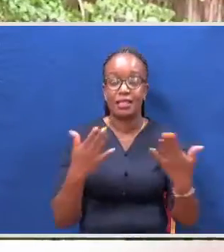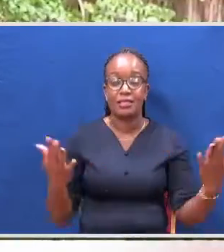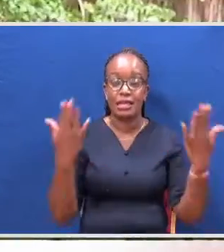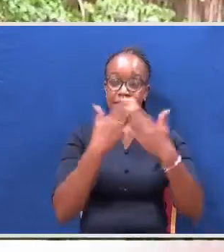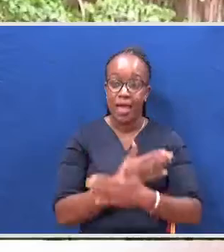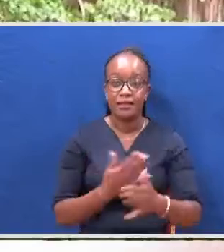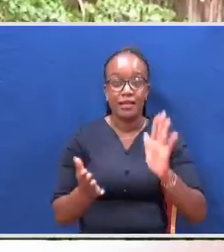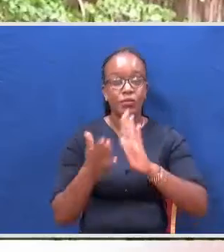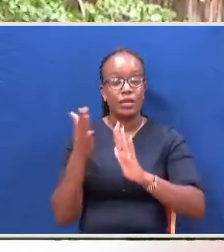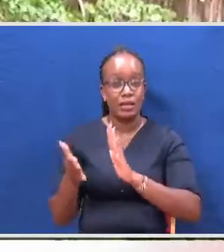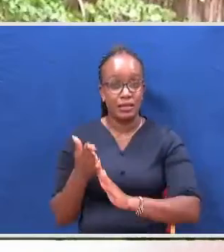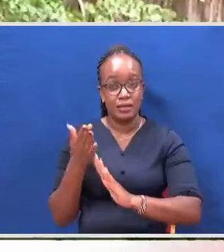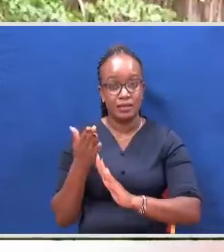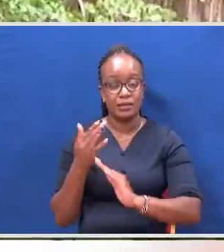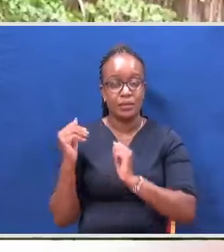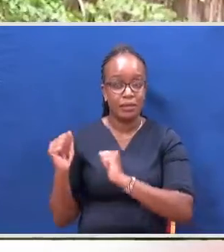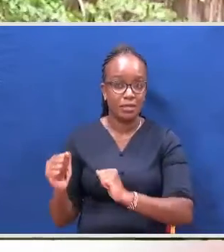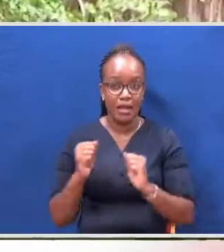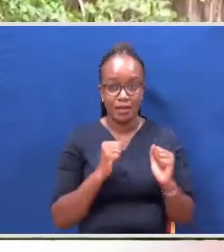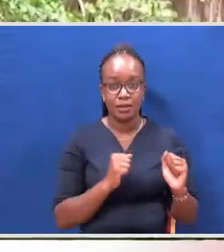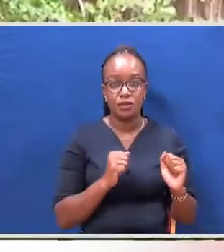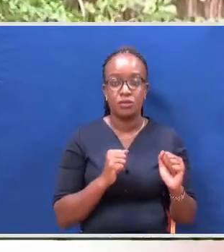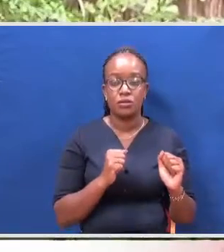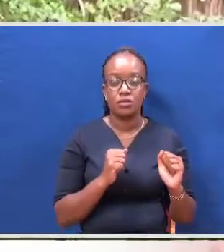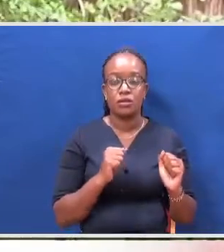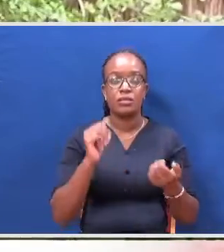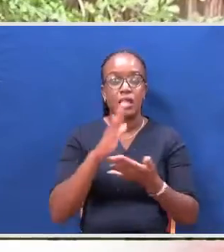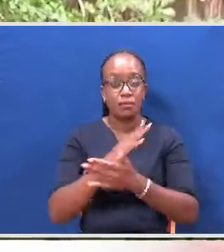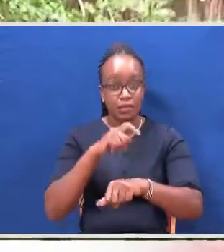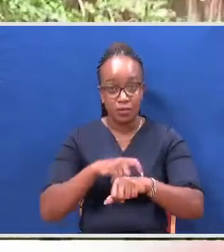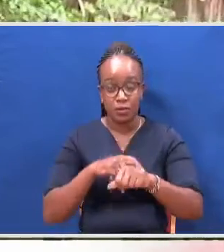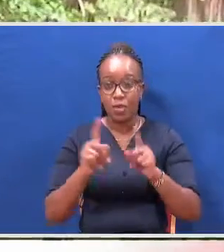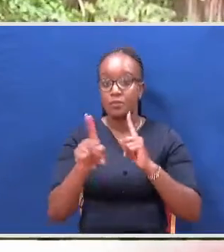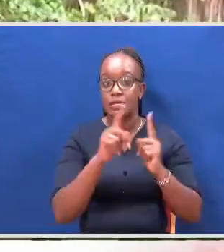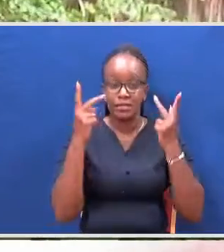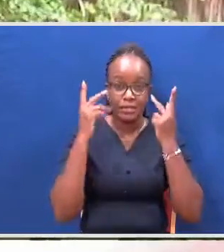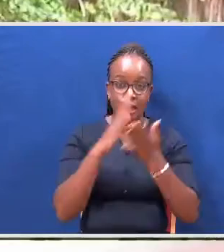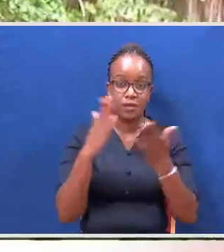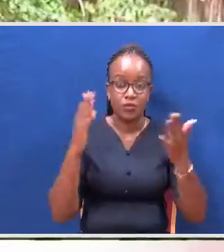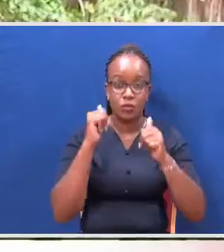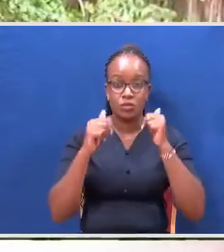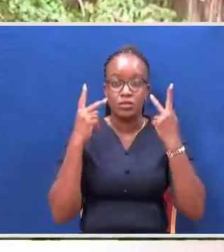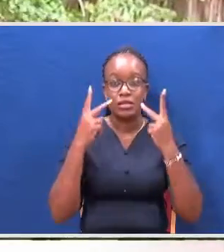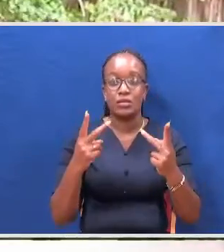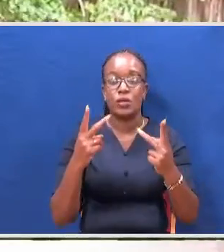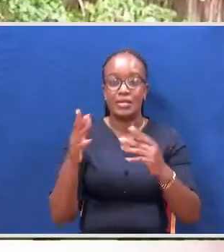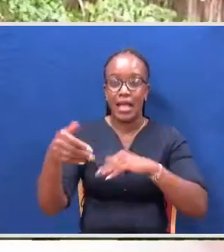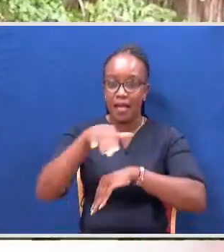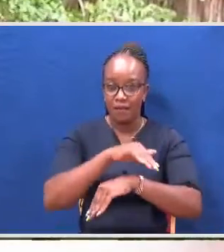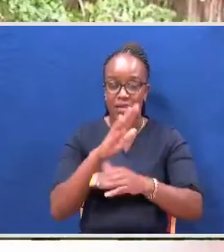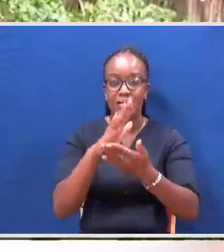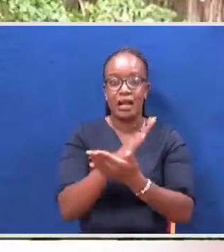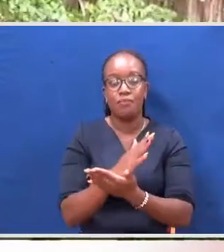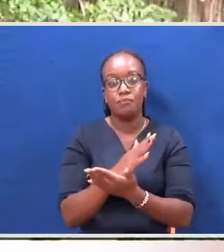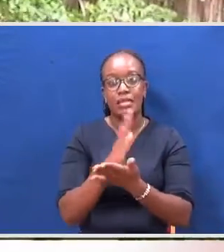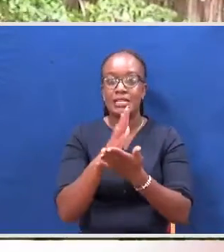kind of thing you know and it's what i call human bias so you'll walk past something that you might not have noticed i can only cover certain sections of the park